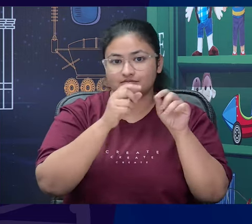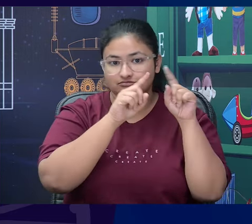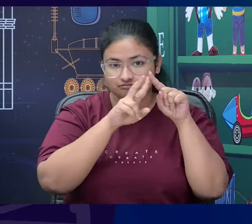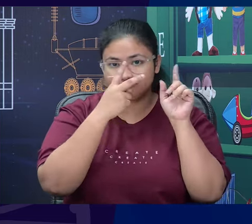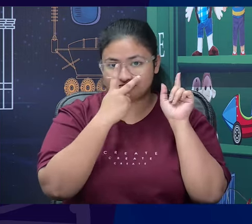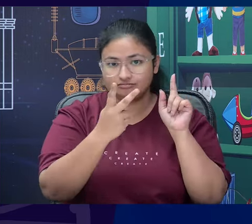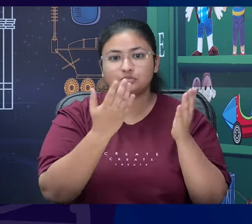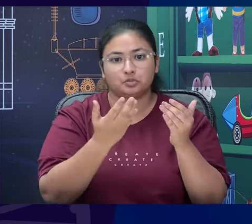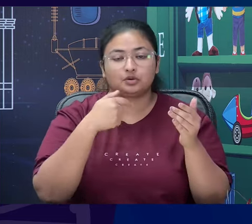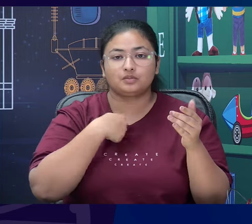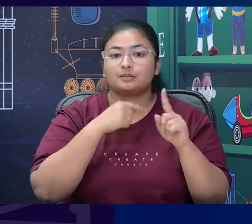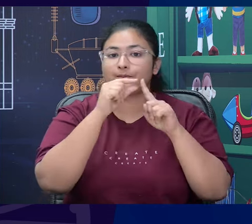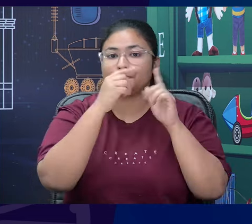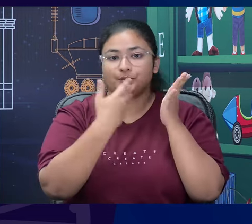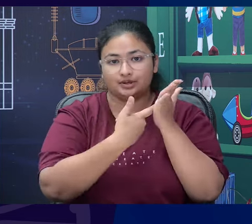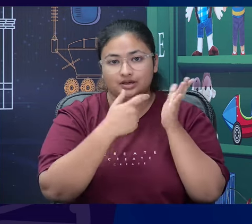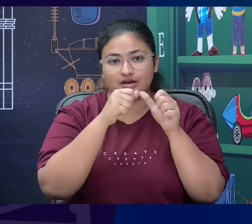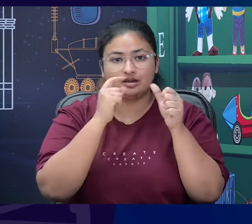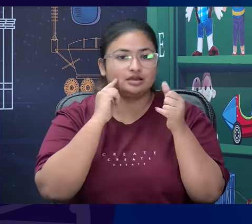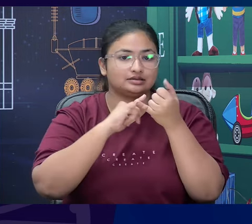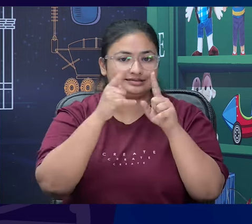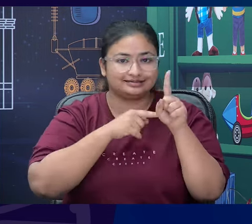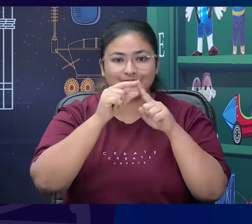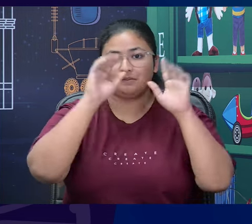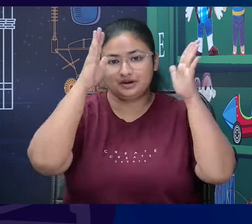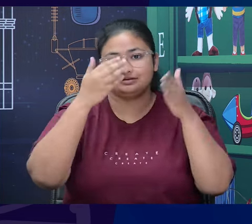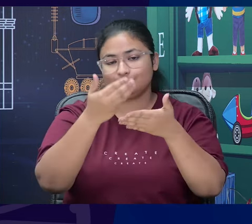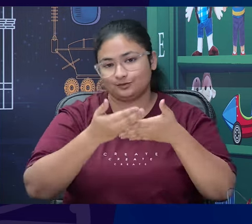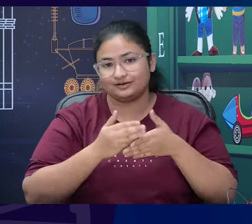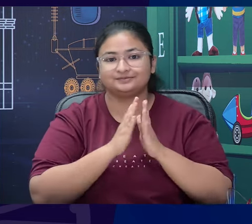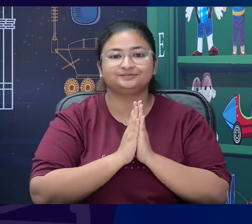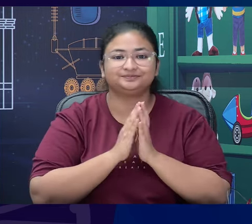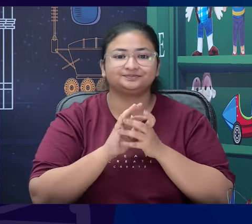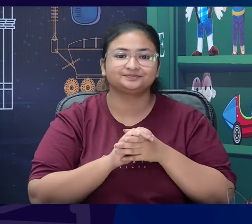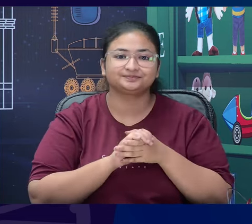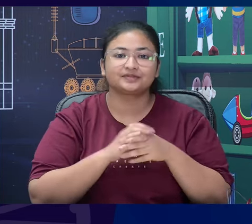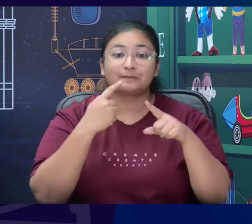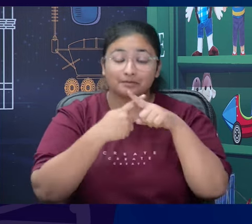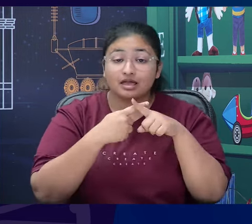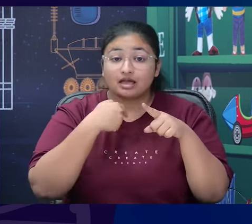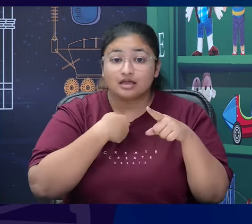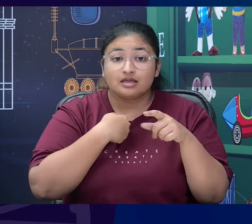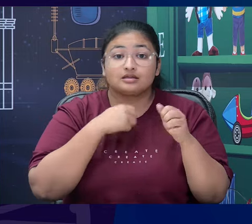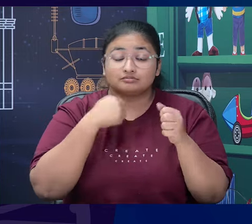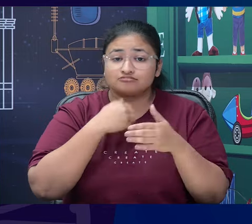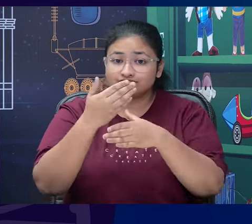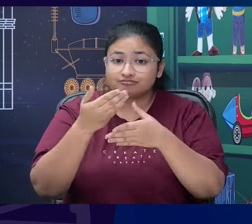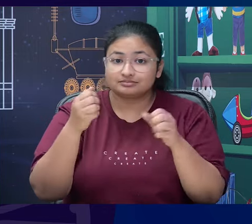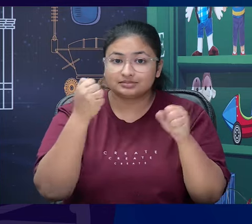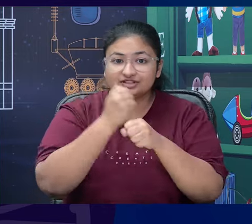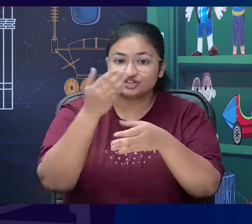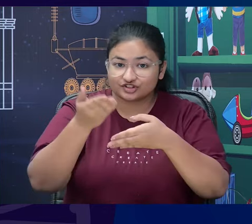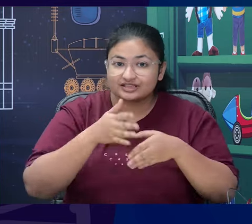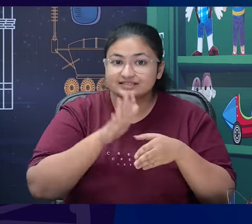as well. She is Miss Precy. Precy, a very warm welcome to you. Along with Precy, we have the guest who will be